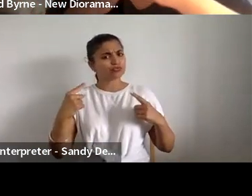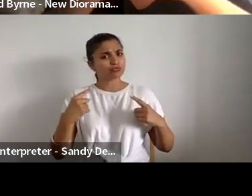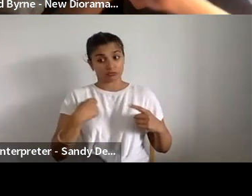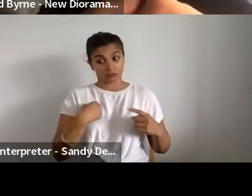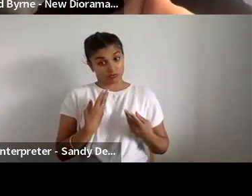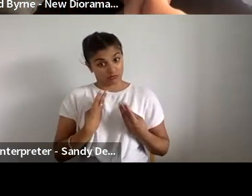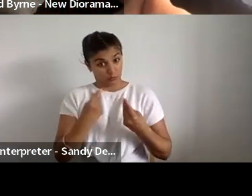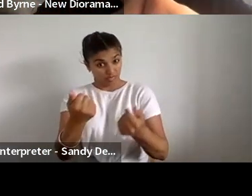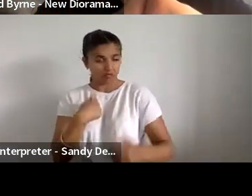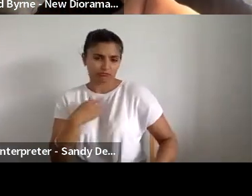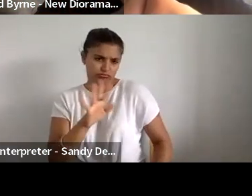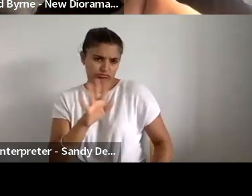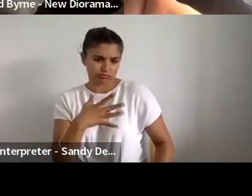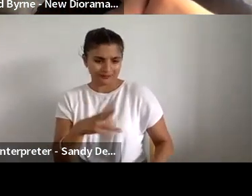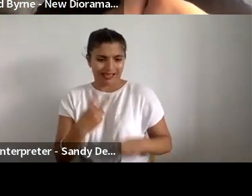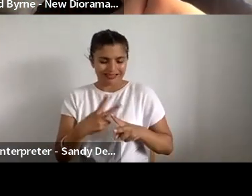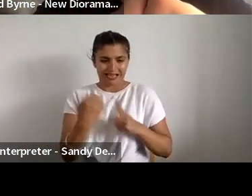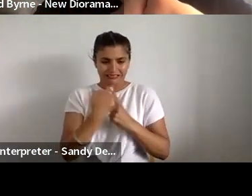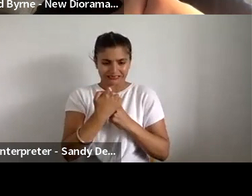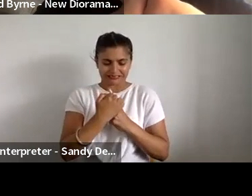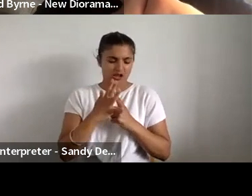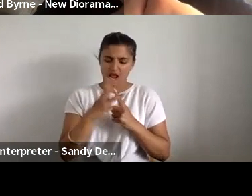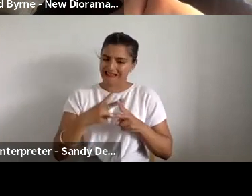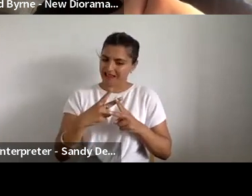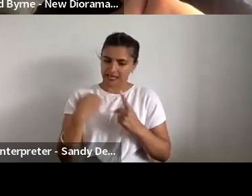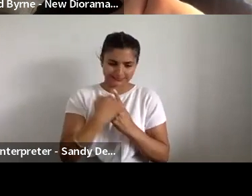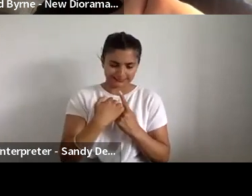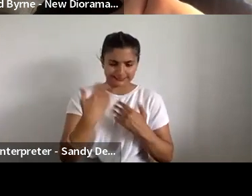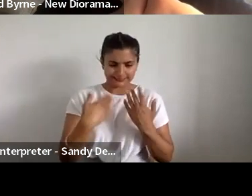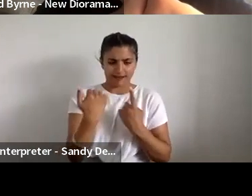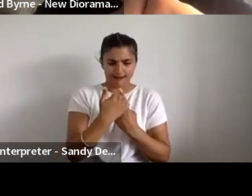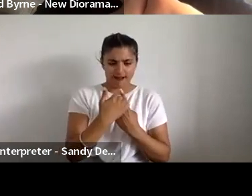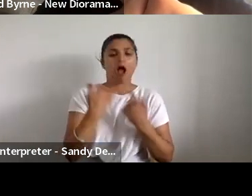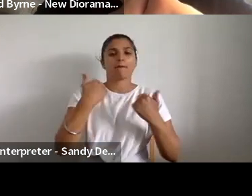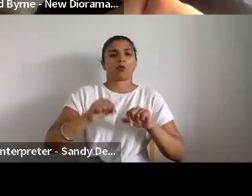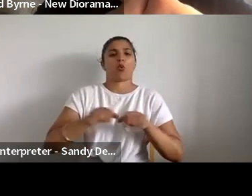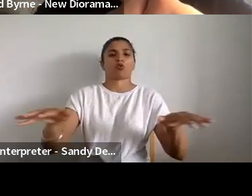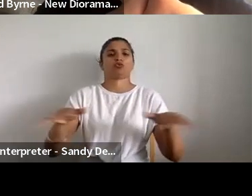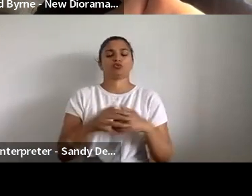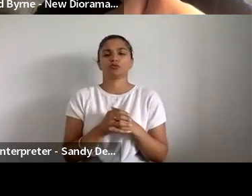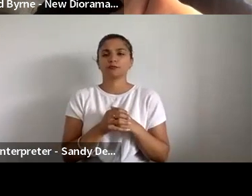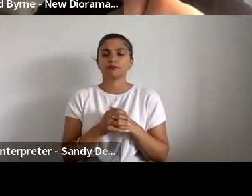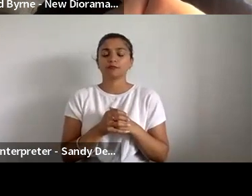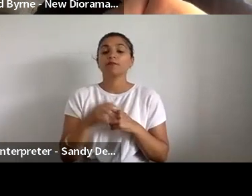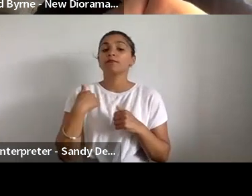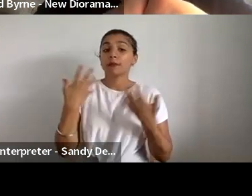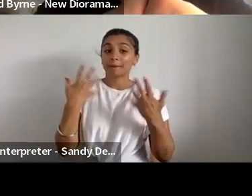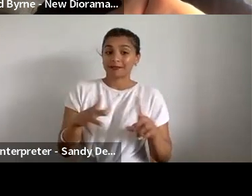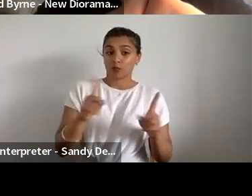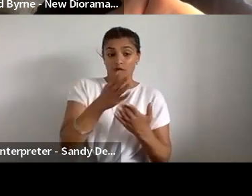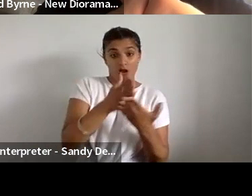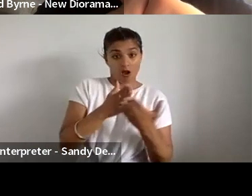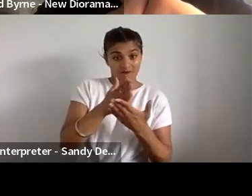before we before we launched. As I sort of mentioned, we reserved more than half of the space